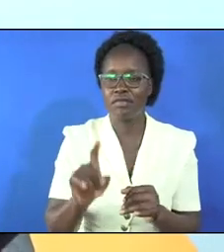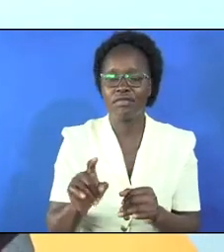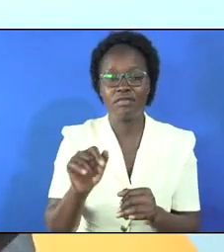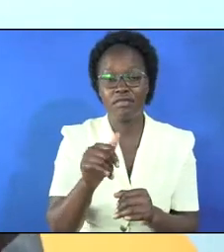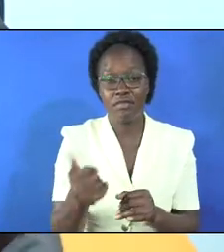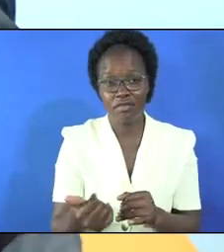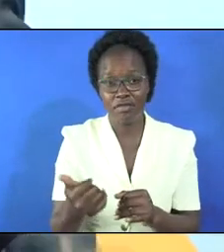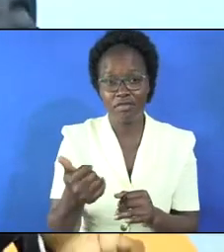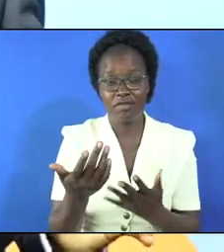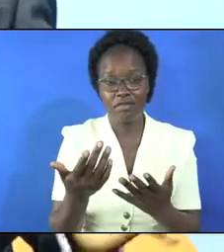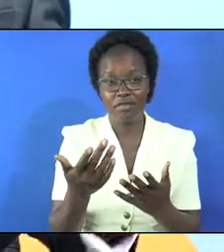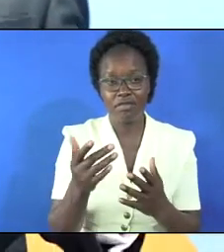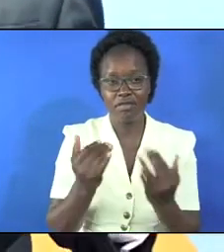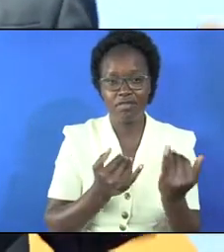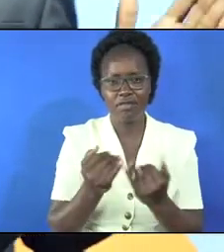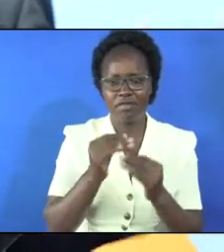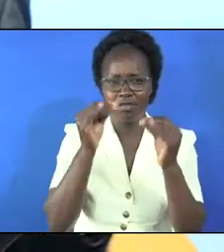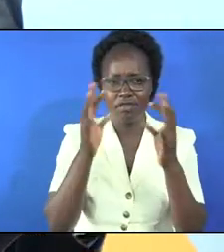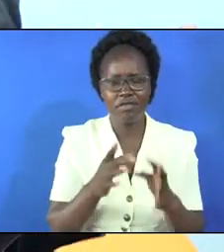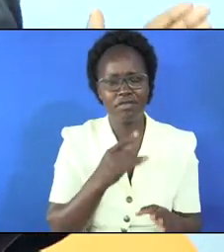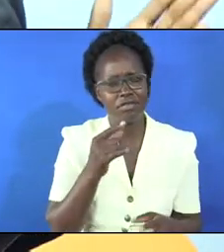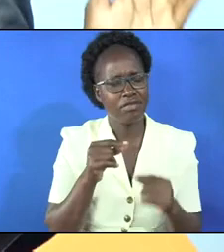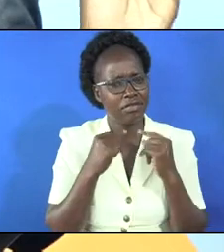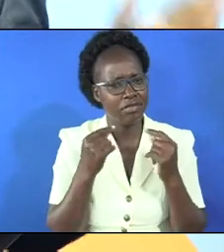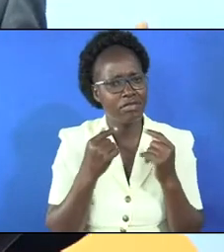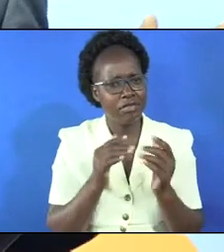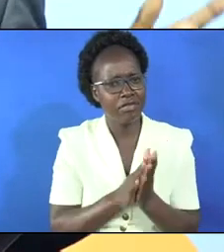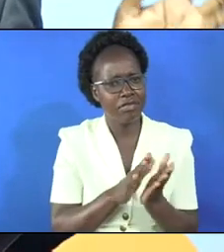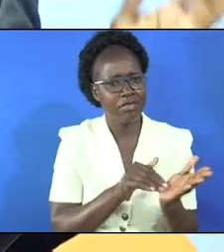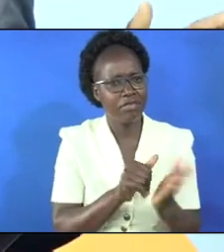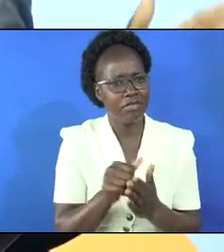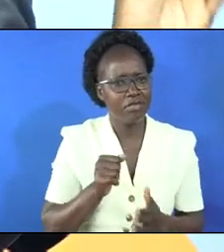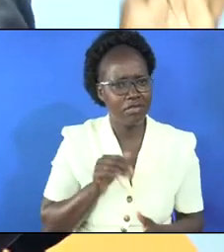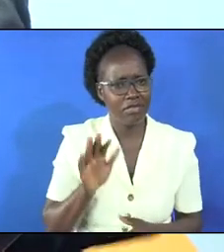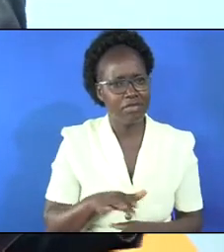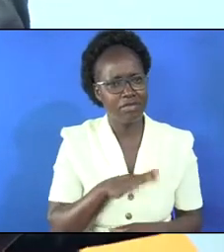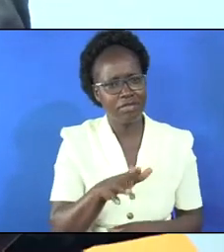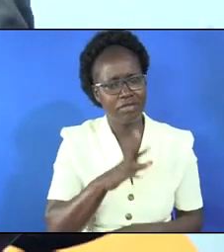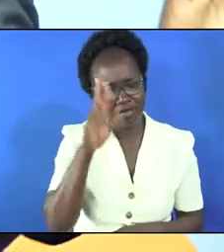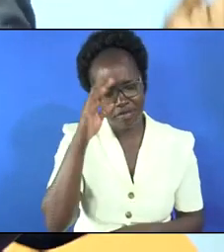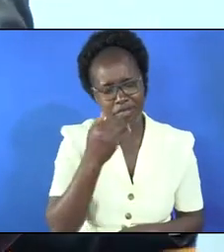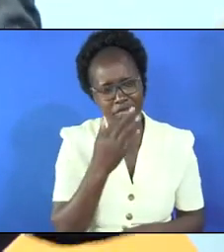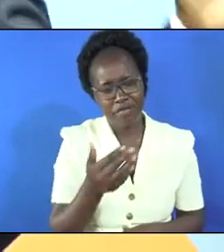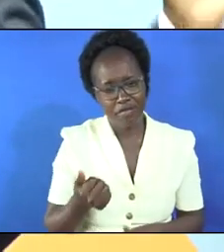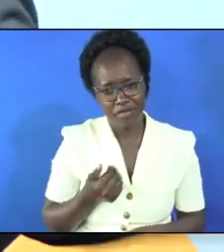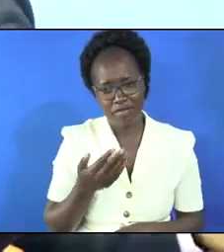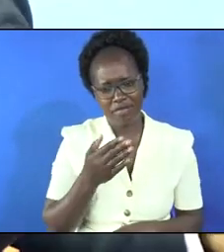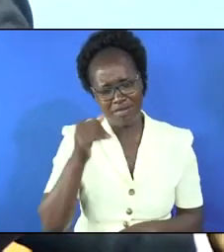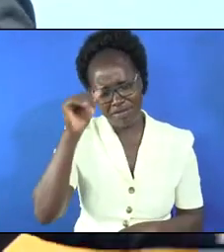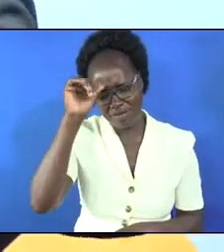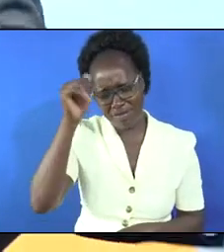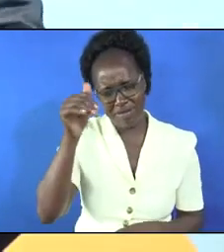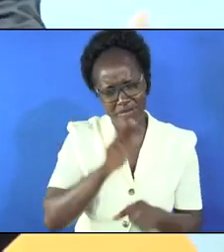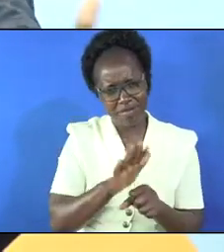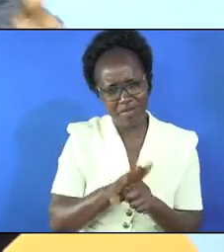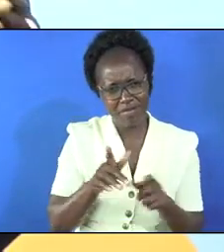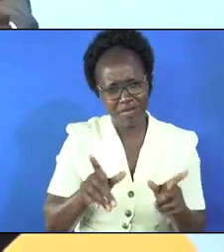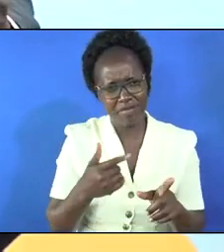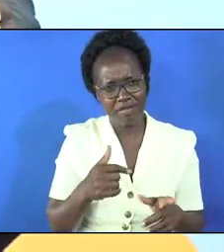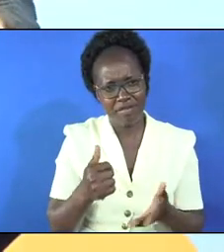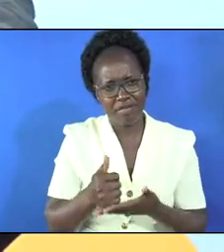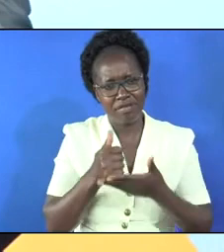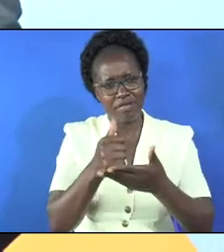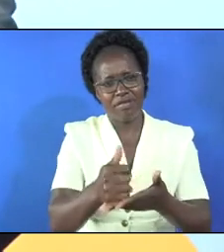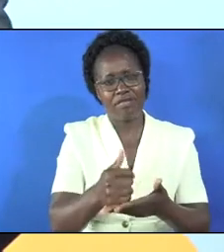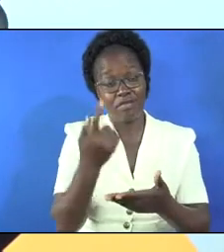saturday and the teacher was saying pastor you are destroying your daughter for no reason this girl is so bright let us